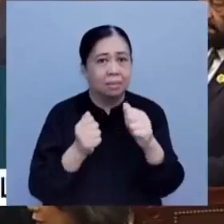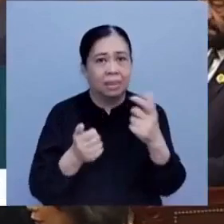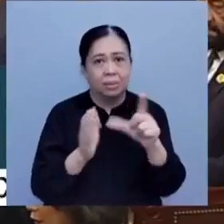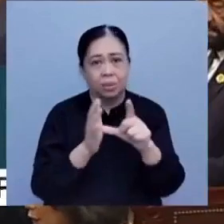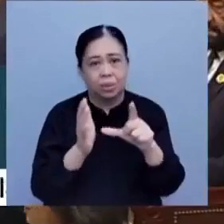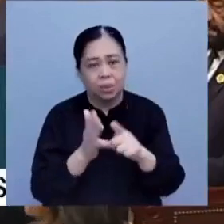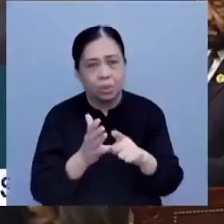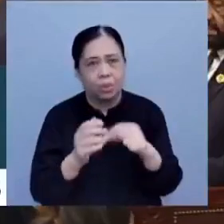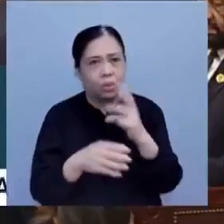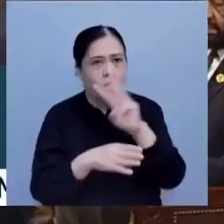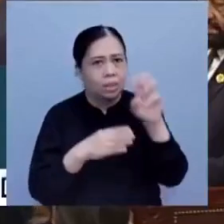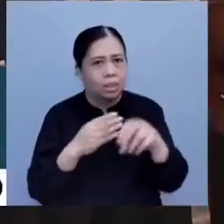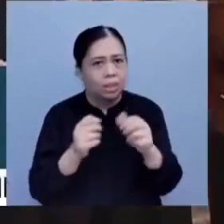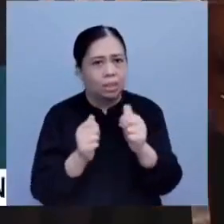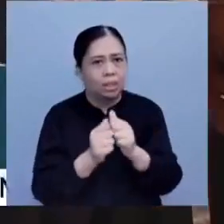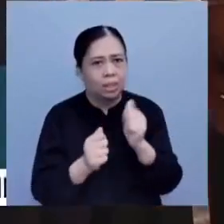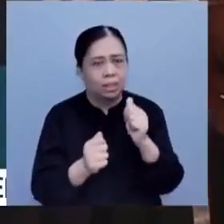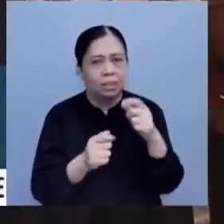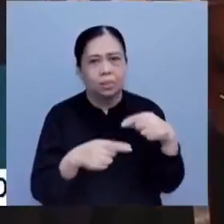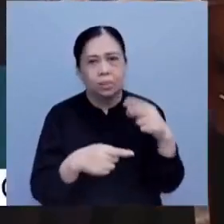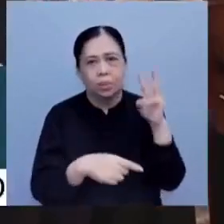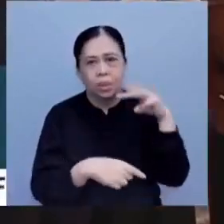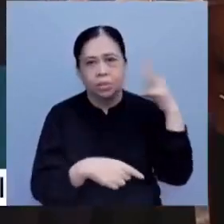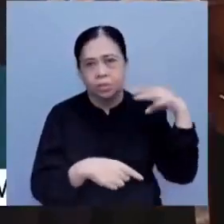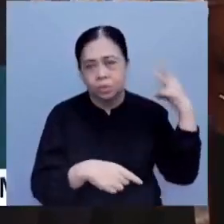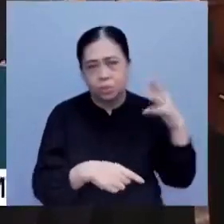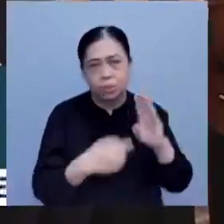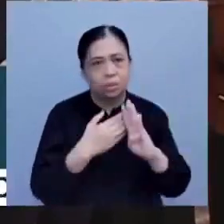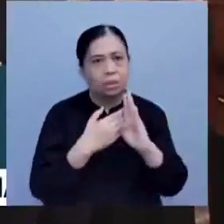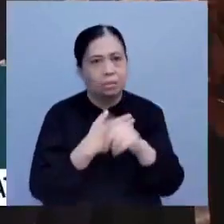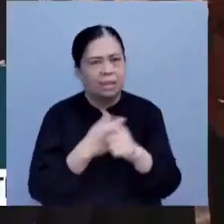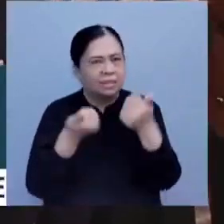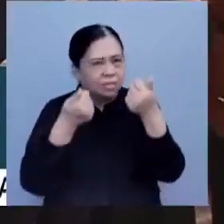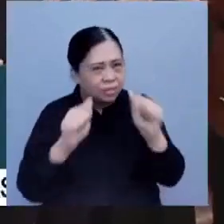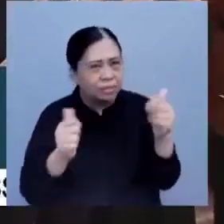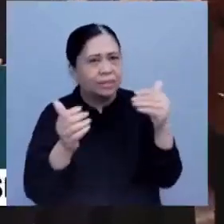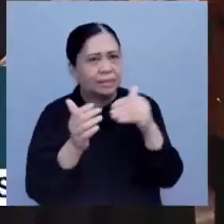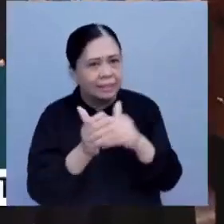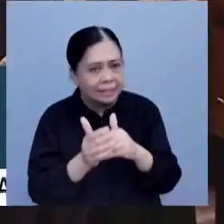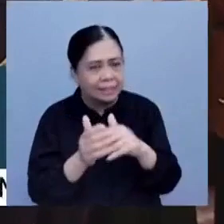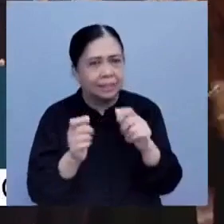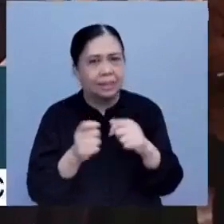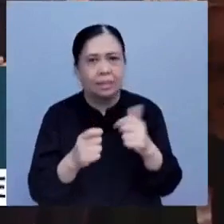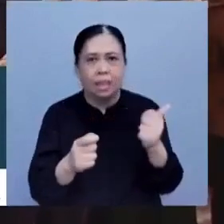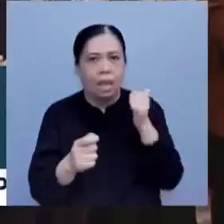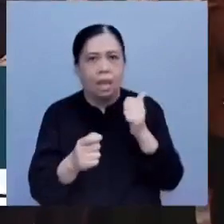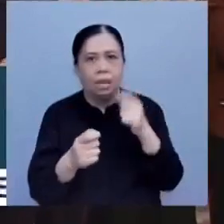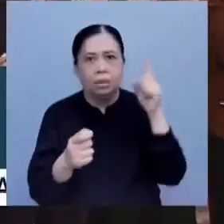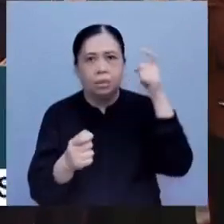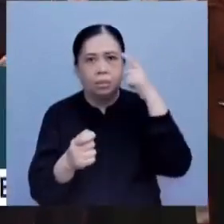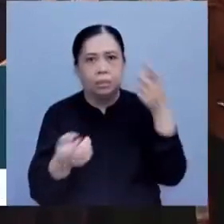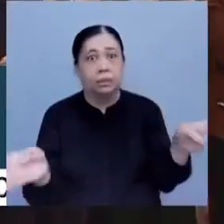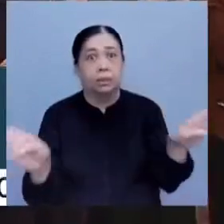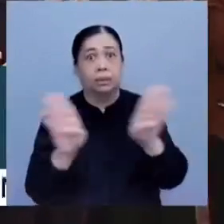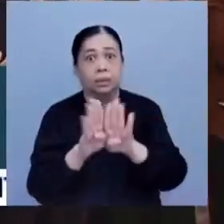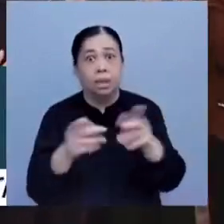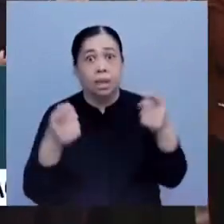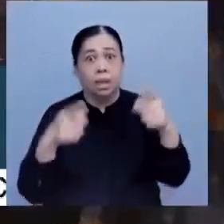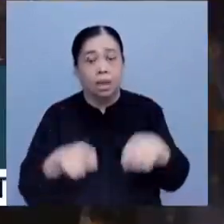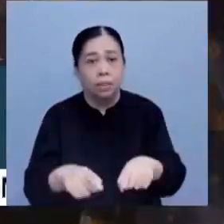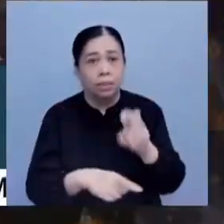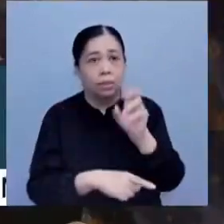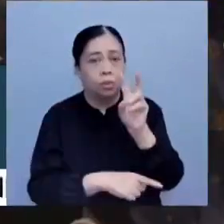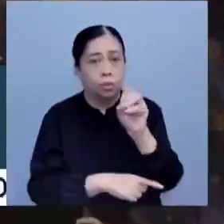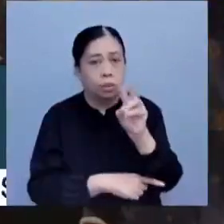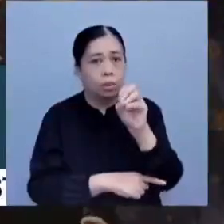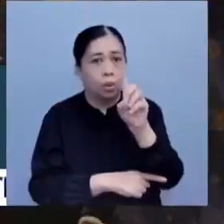spent the weekend away from Washington returned Tuesday to try again to avert a government shutdown, which will happen at 12.01 a.m.